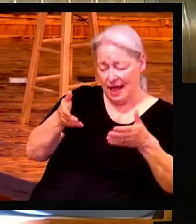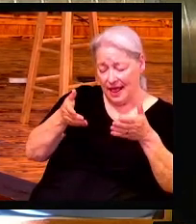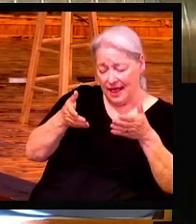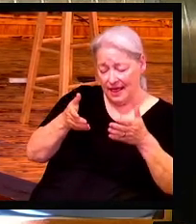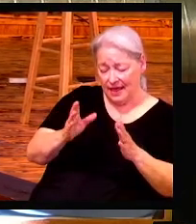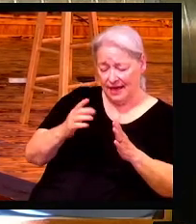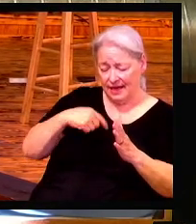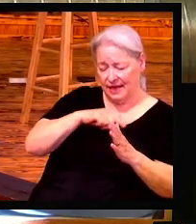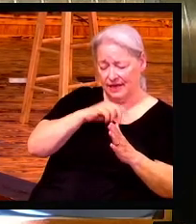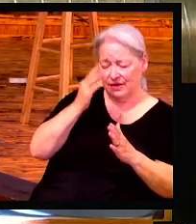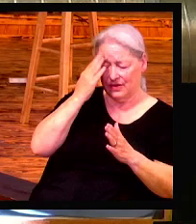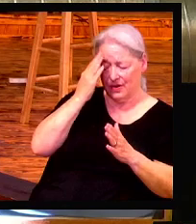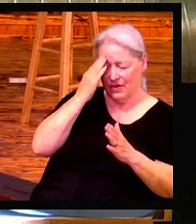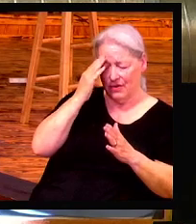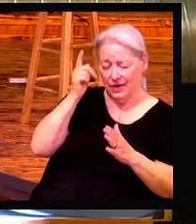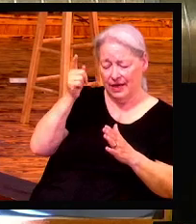your body.